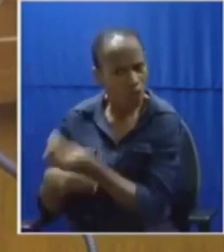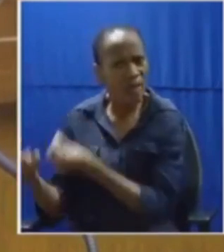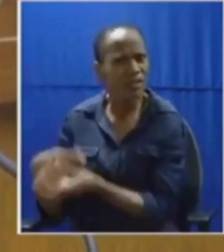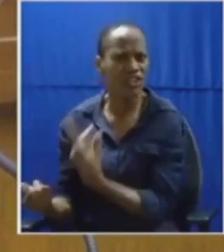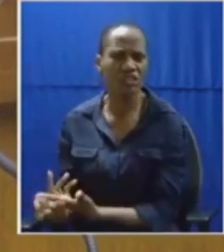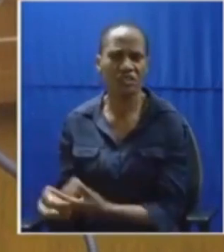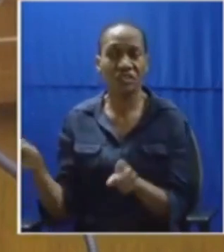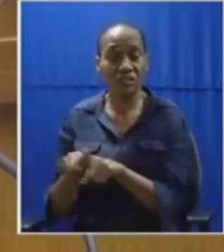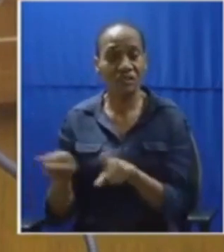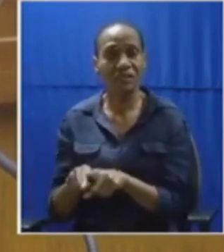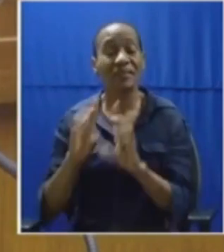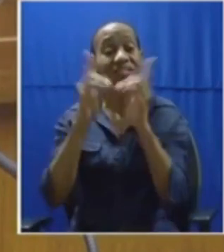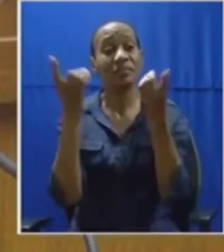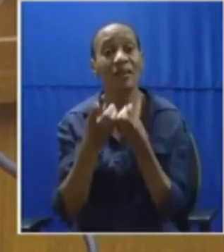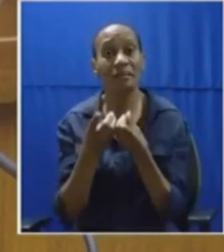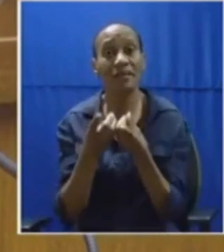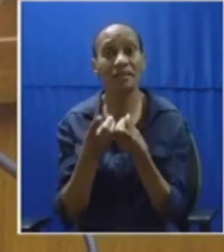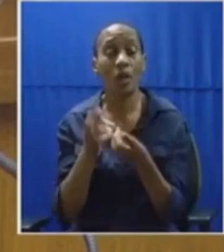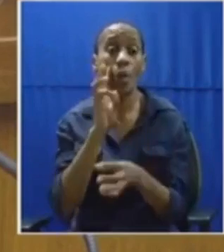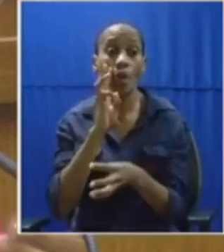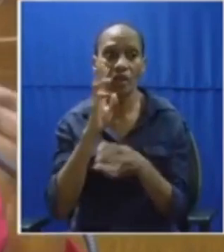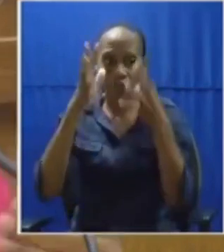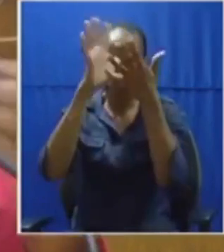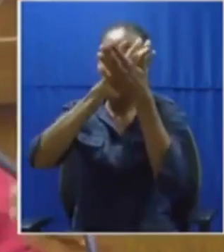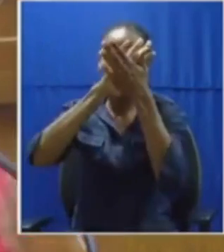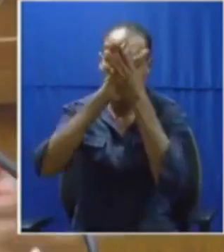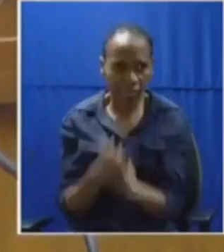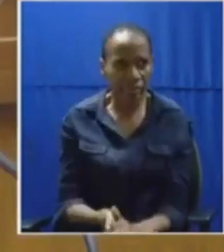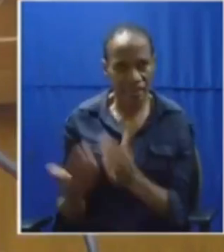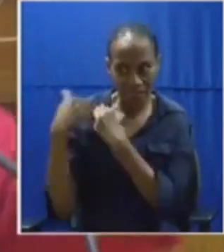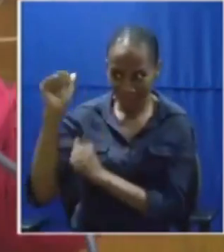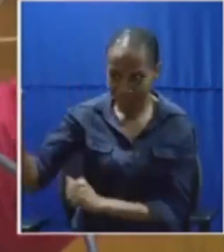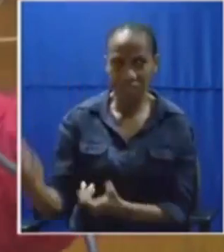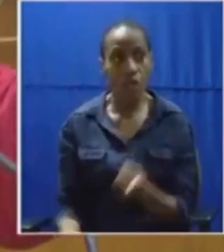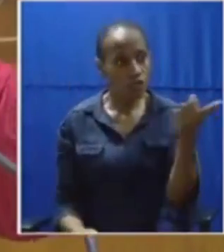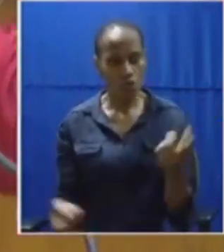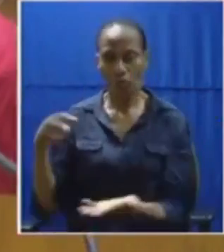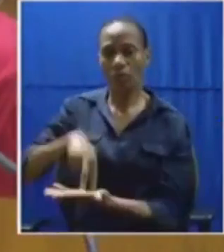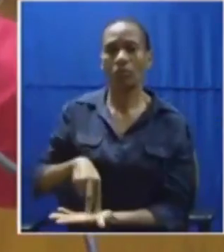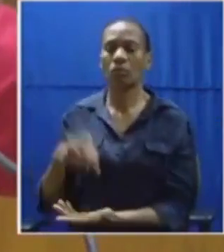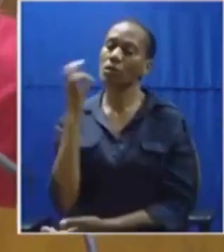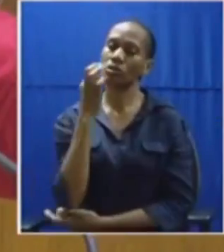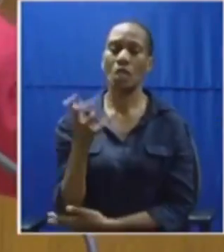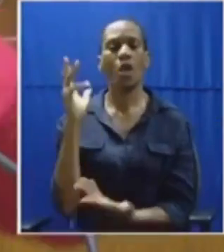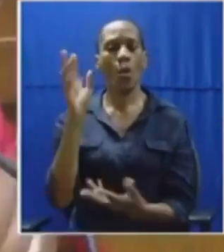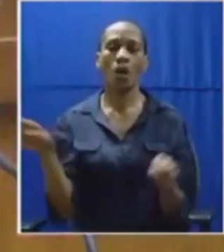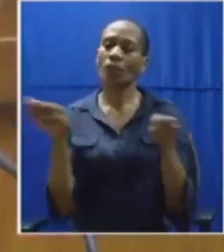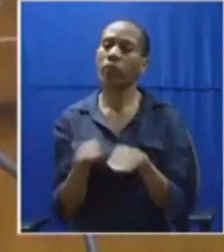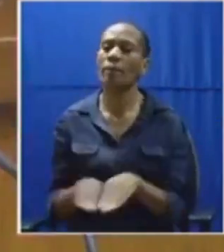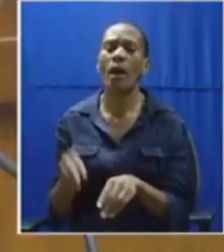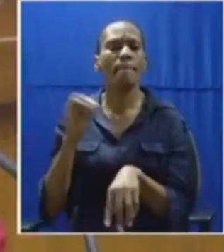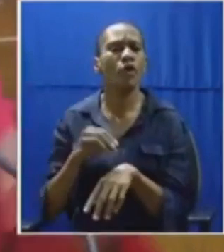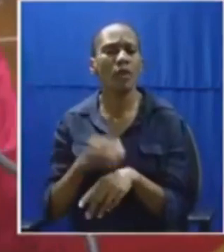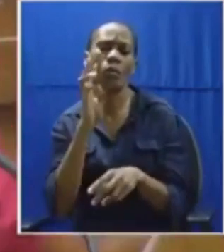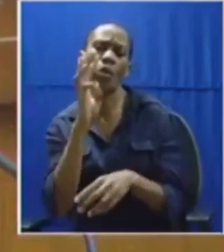collapsed the whole department of water you are standing here telling us how you are going to correct the problems